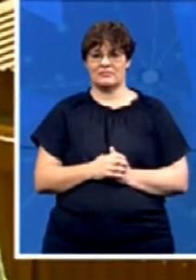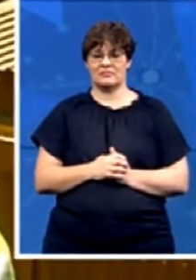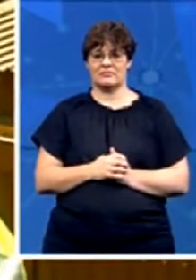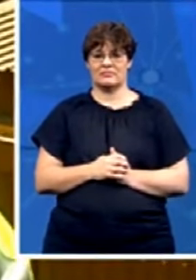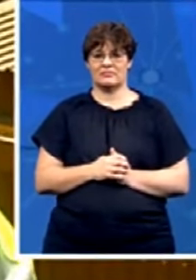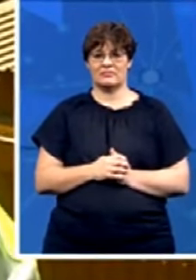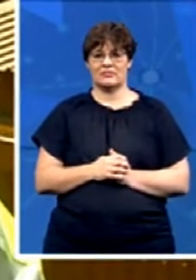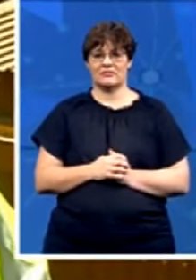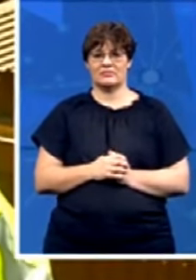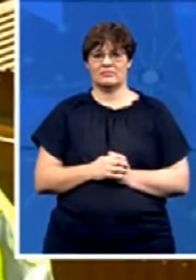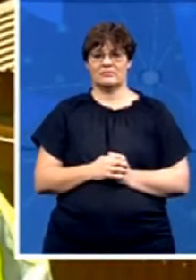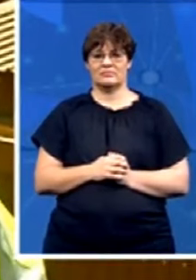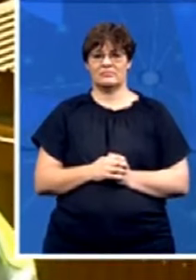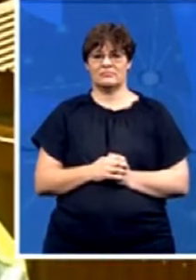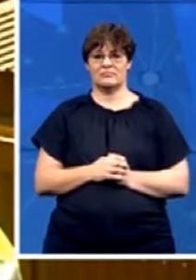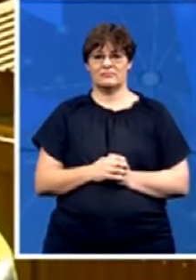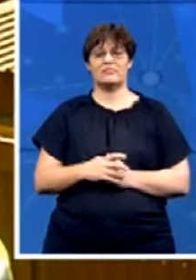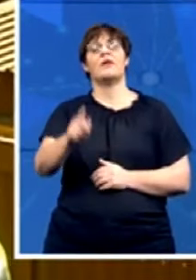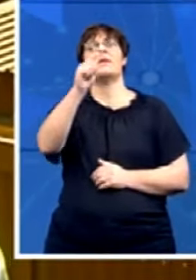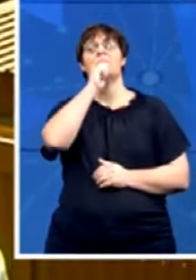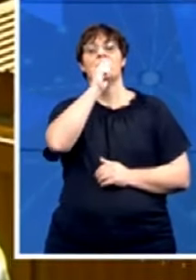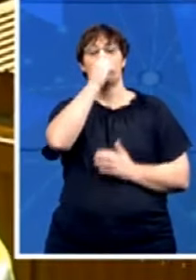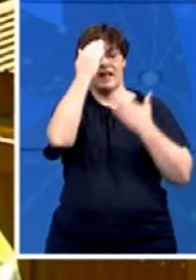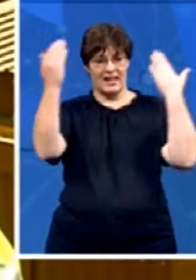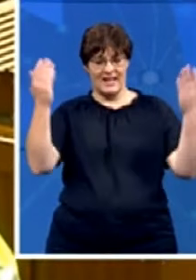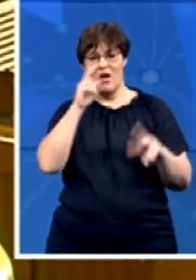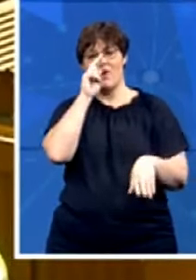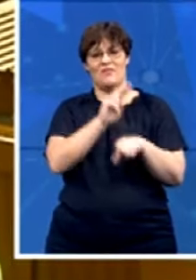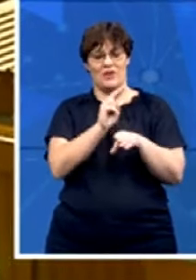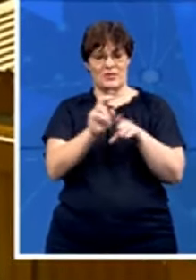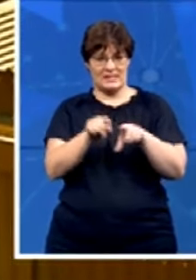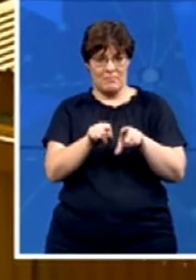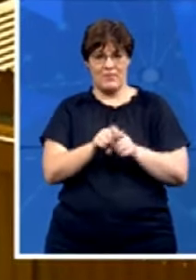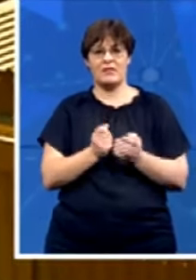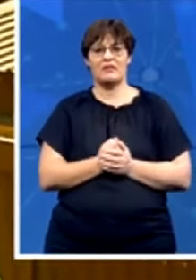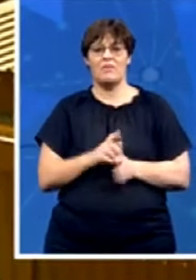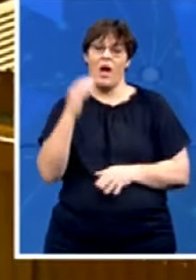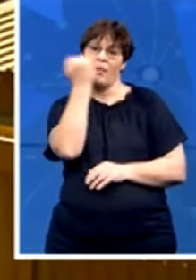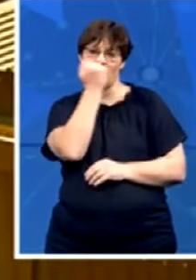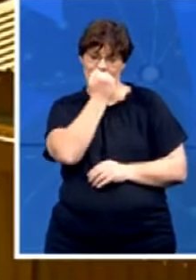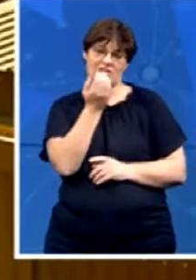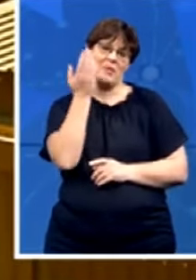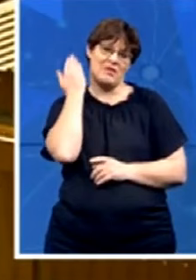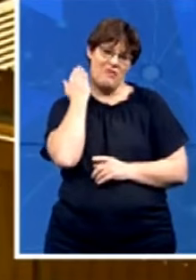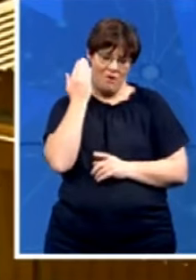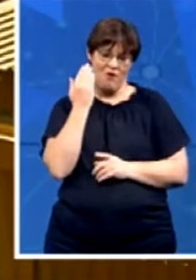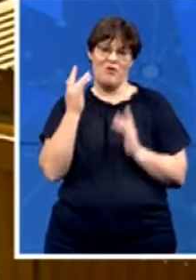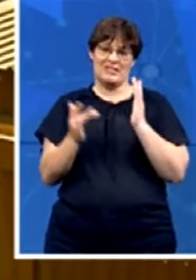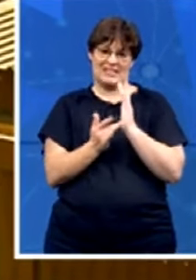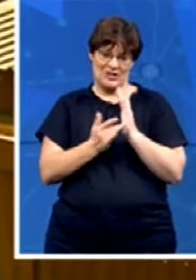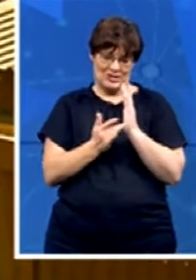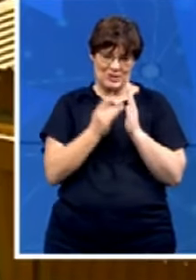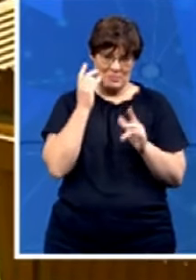good morning good morning Desiree and to our viewers as well we certainly do apologize for the gremlins with our technology yes we are at the controversial